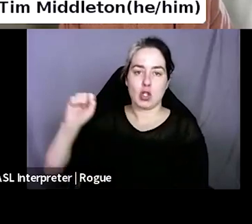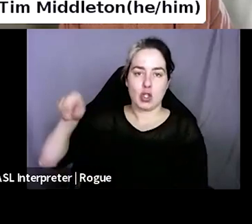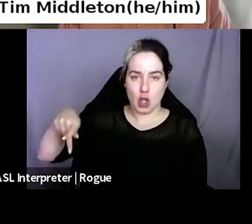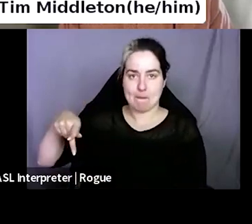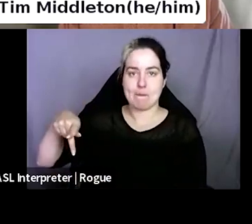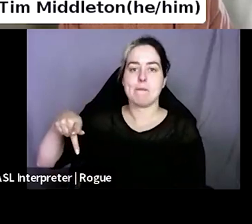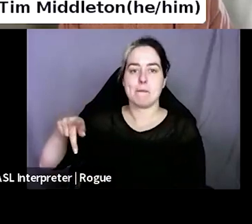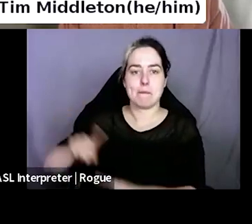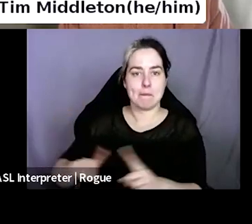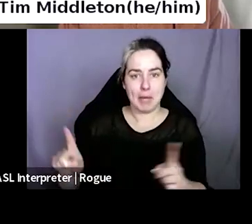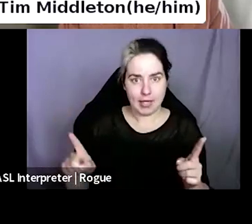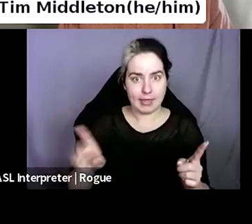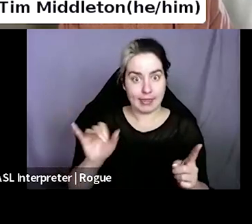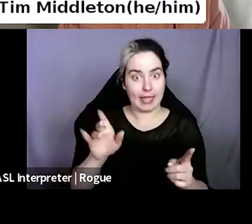them.